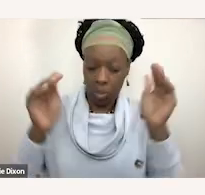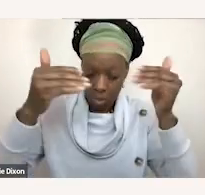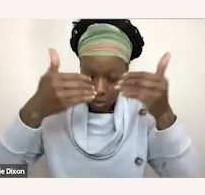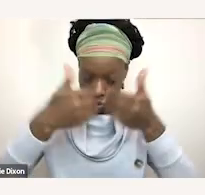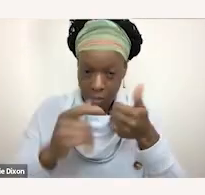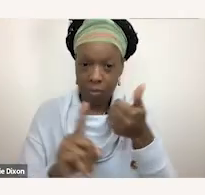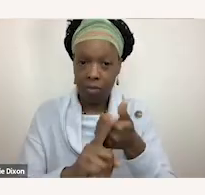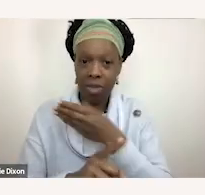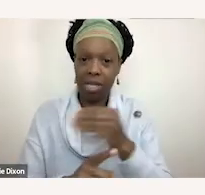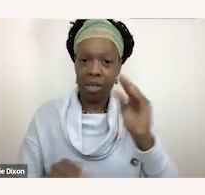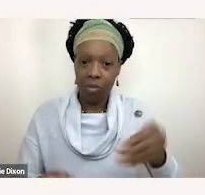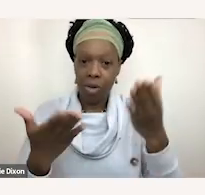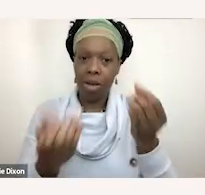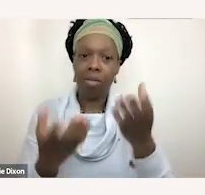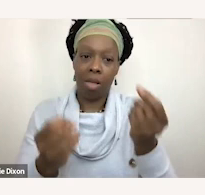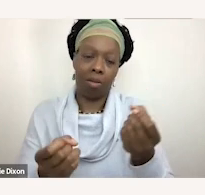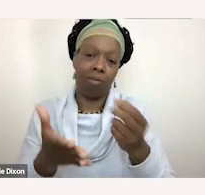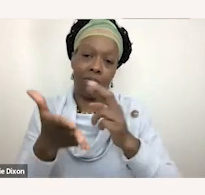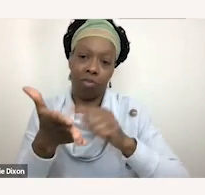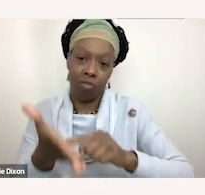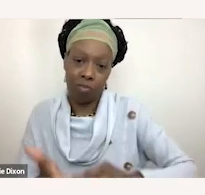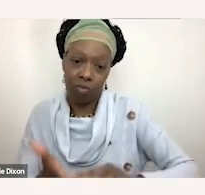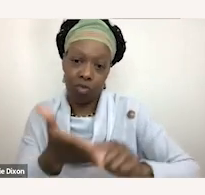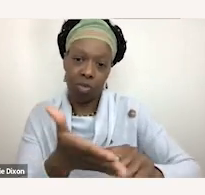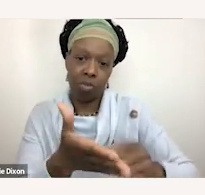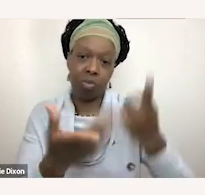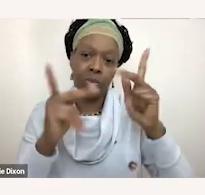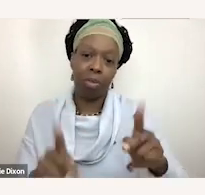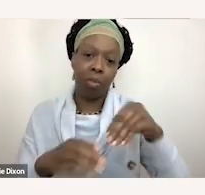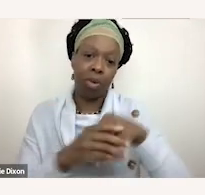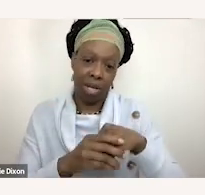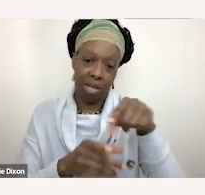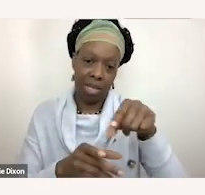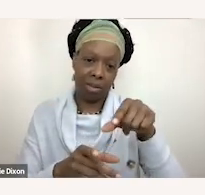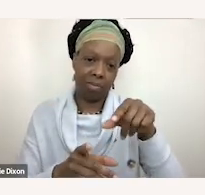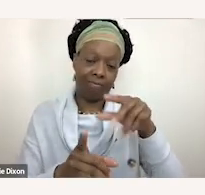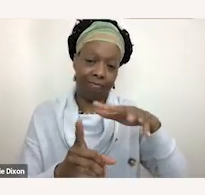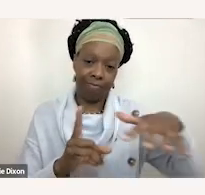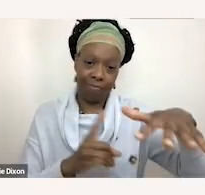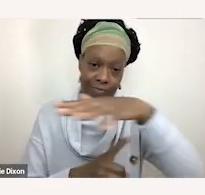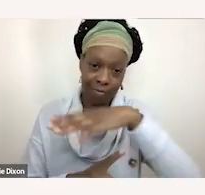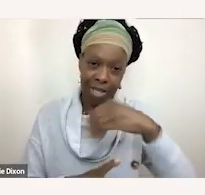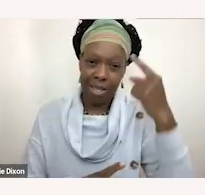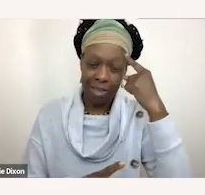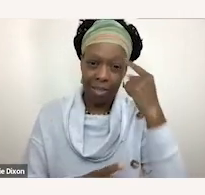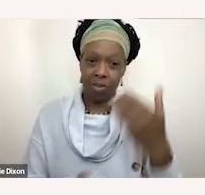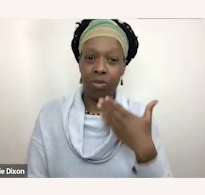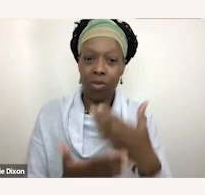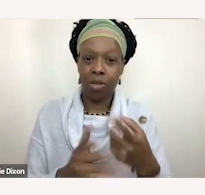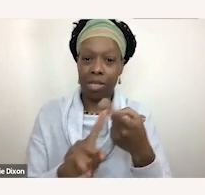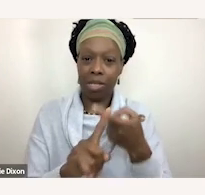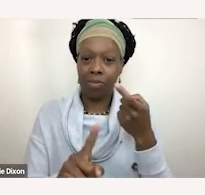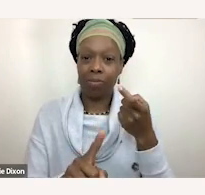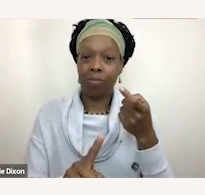education space. And I think one thing that's really interesting to sort of see is from her perspective, this complex relationship between